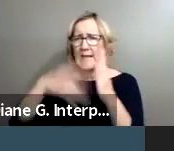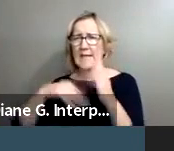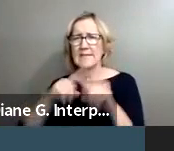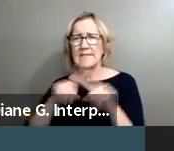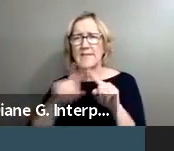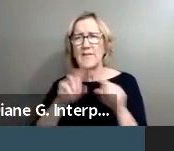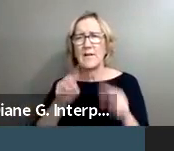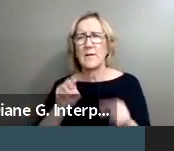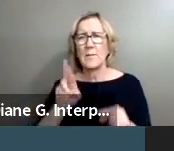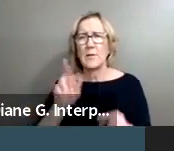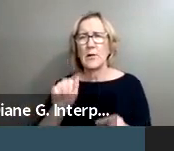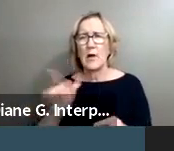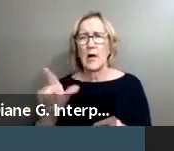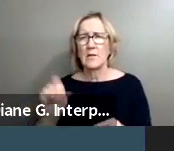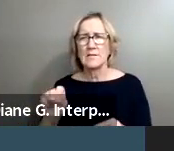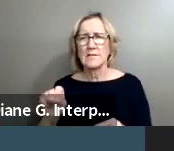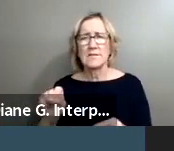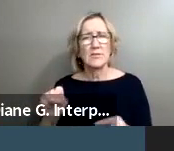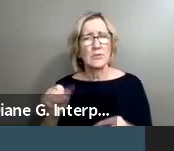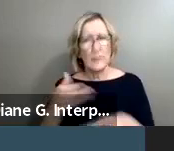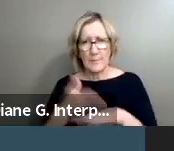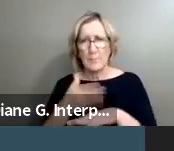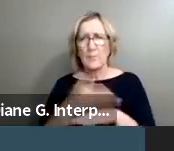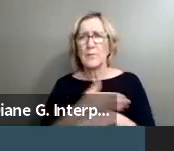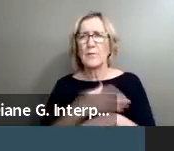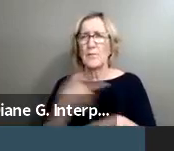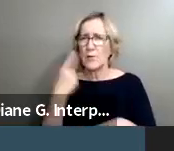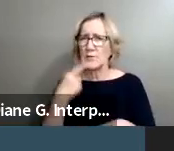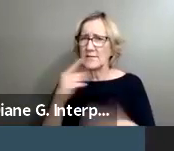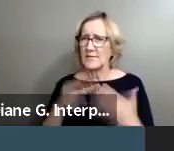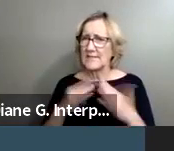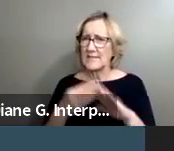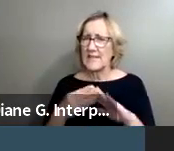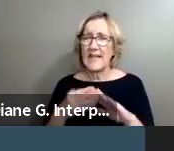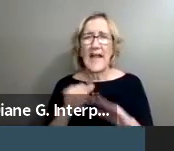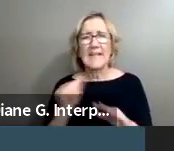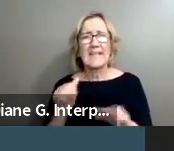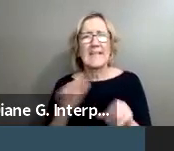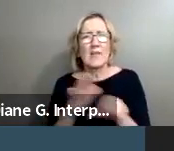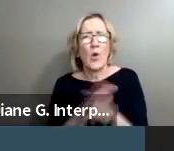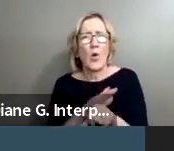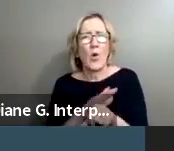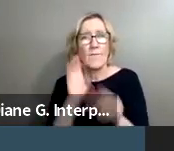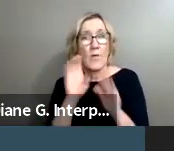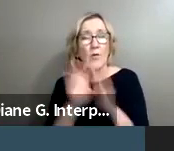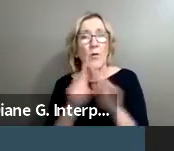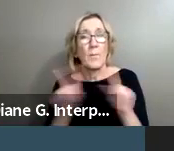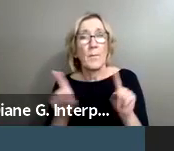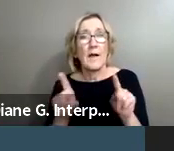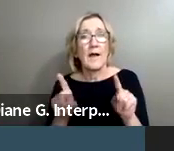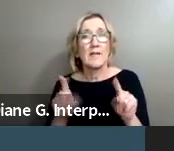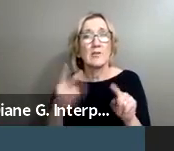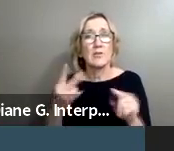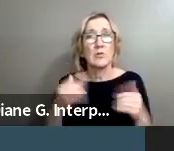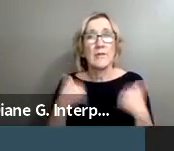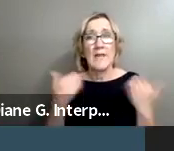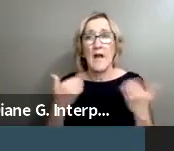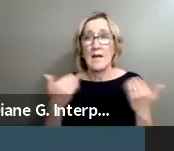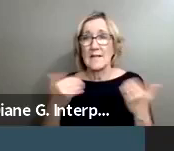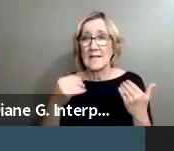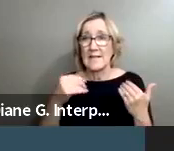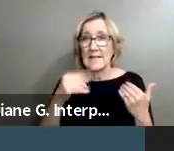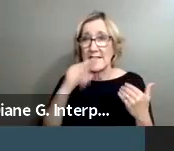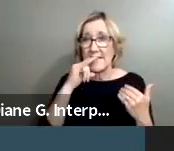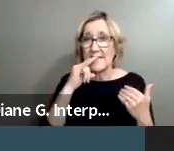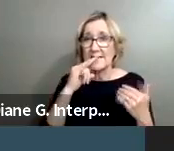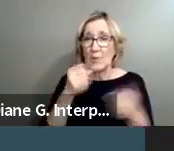look a little bit better. This one, I didn't get the whole photo, but she put up two young kids holding sunflowers, and I